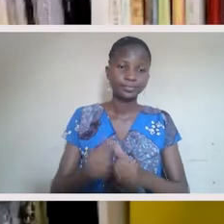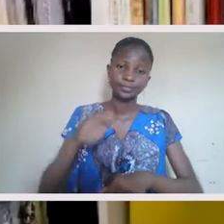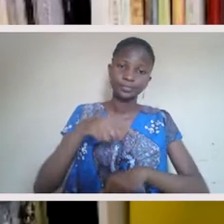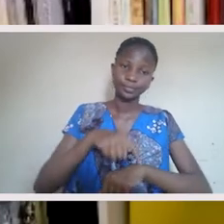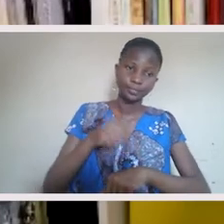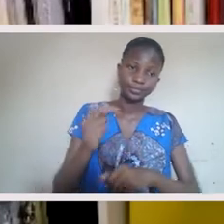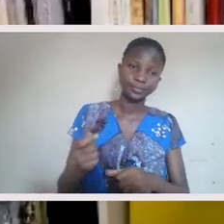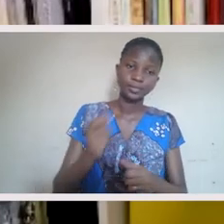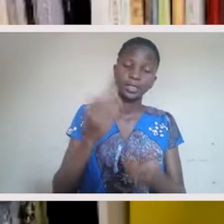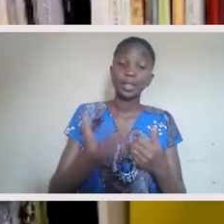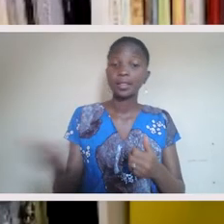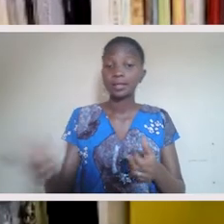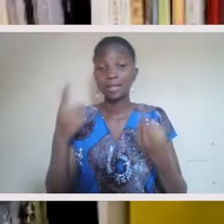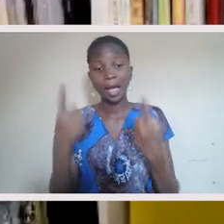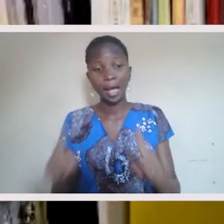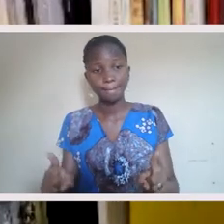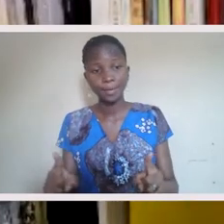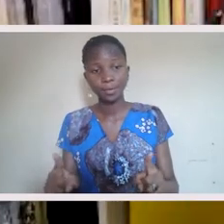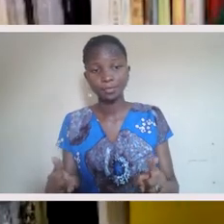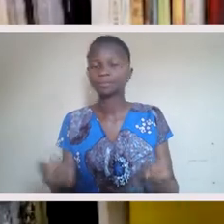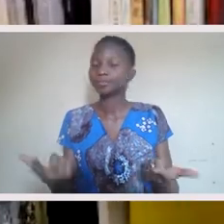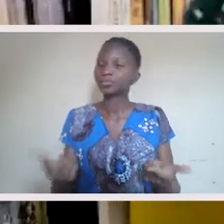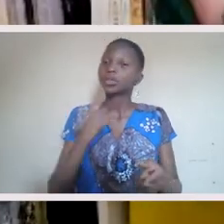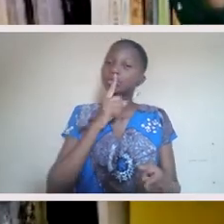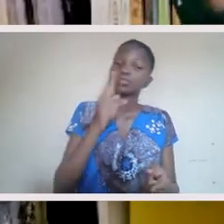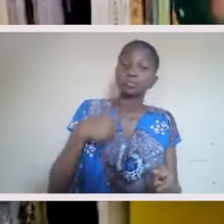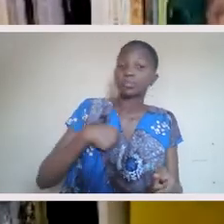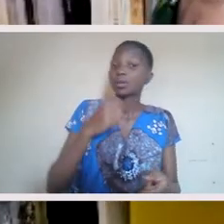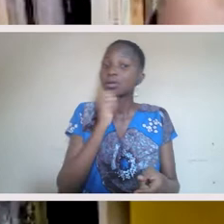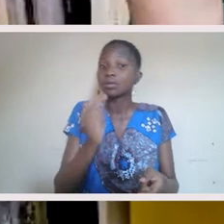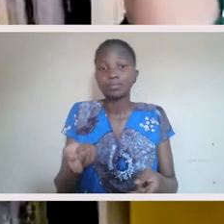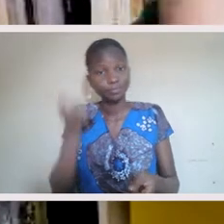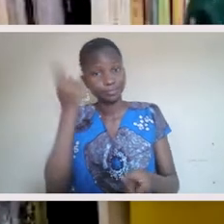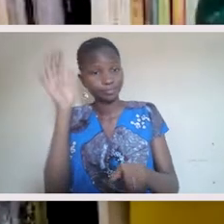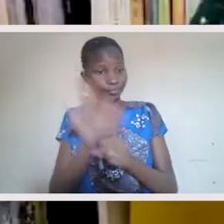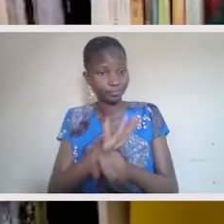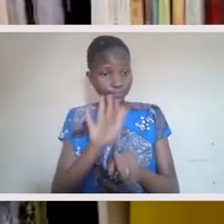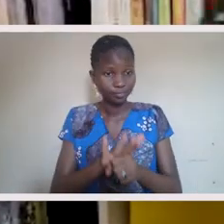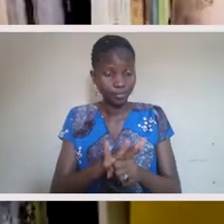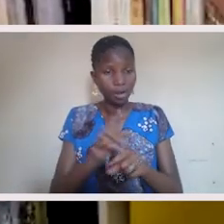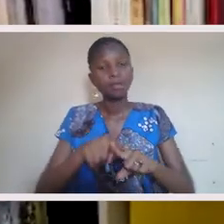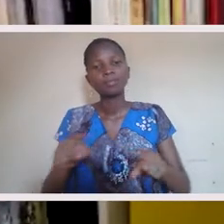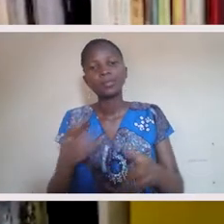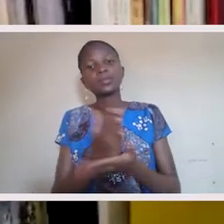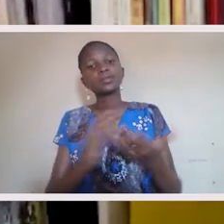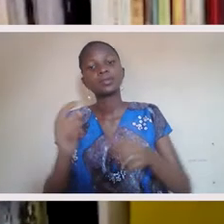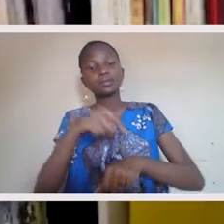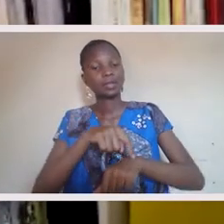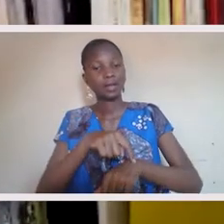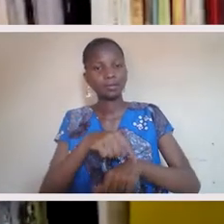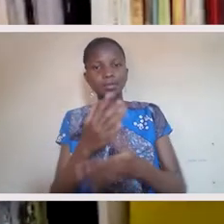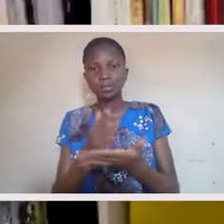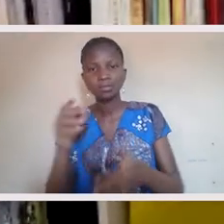moments when something goes down, depending again, this, the context of this, I don't have all the details,